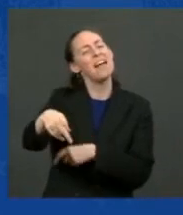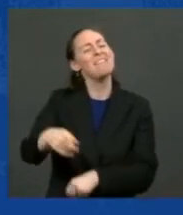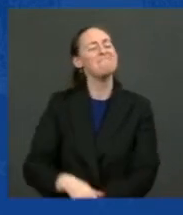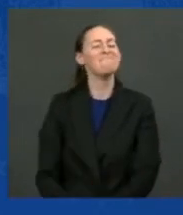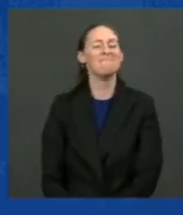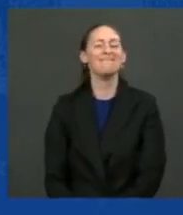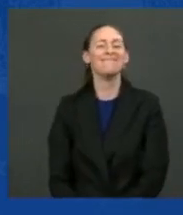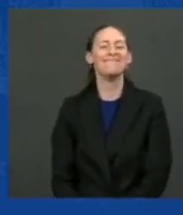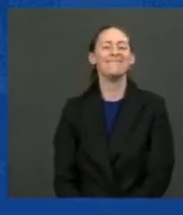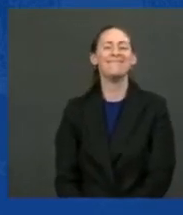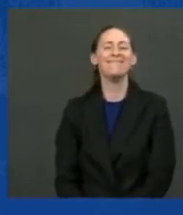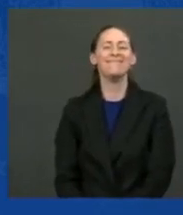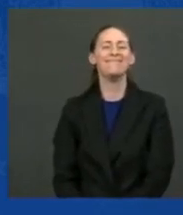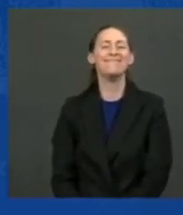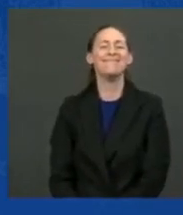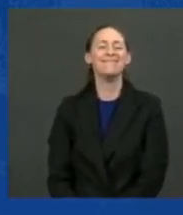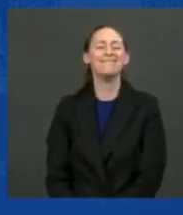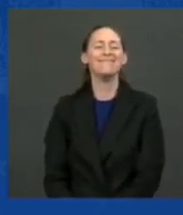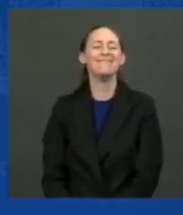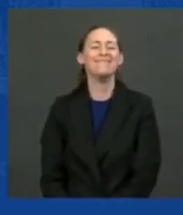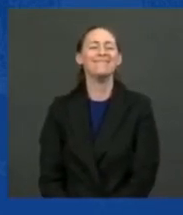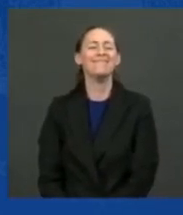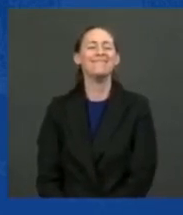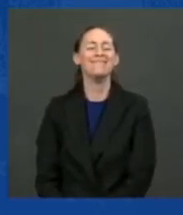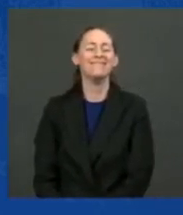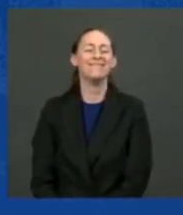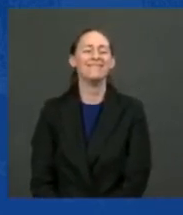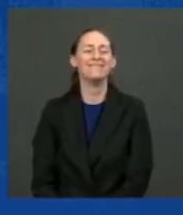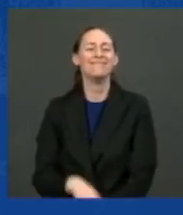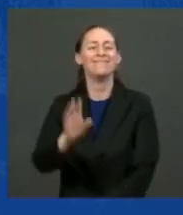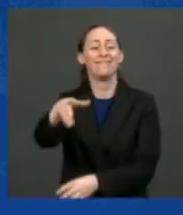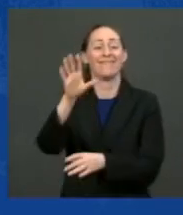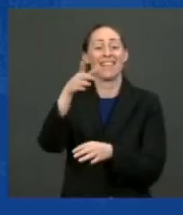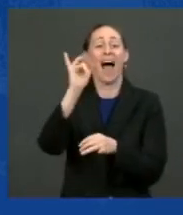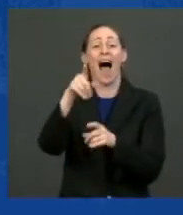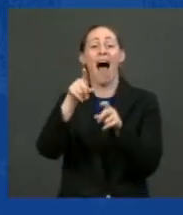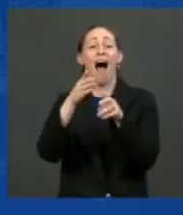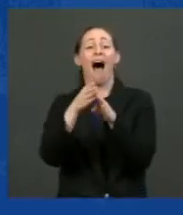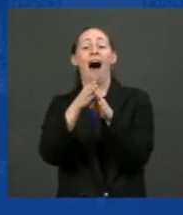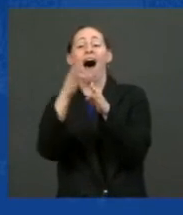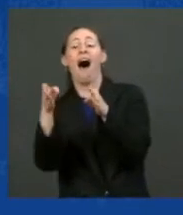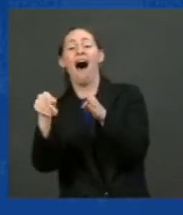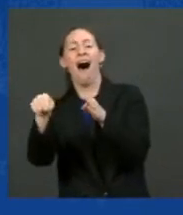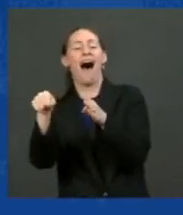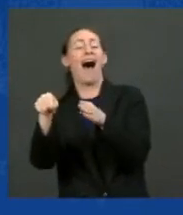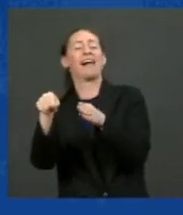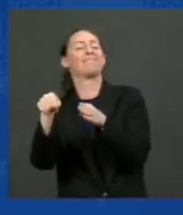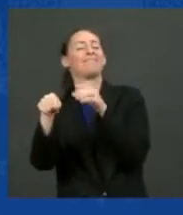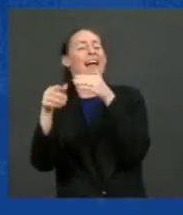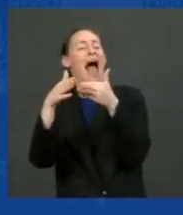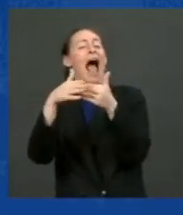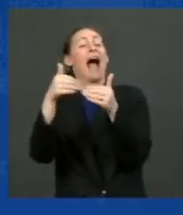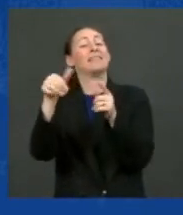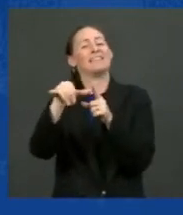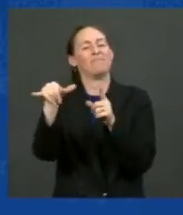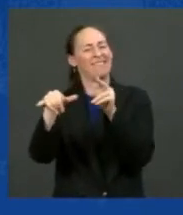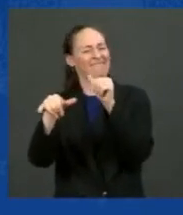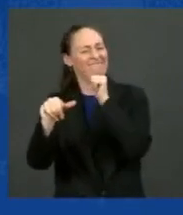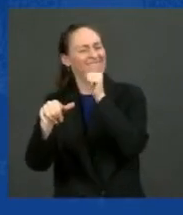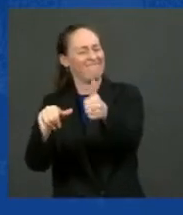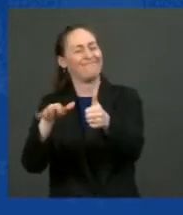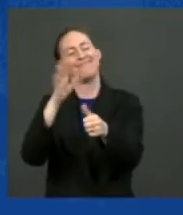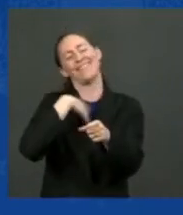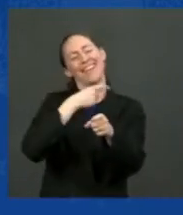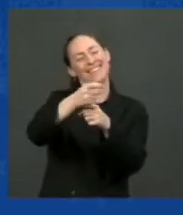You ain't quite like the woman sitting next to you. But I'll kid you aside. It's a bunch of malarkey. I mean,